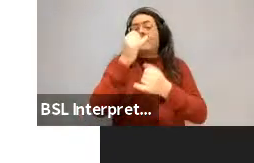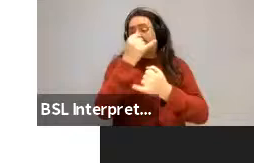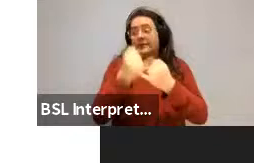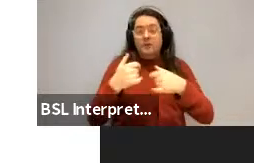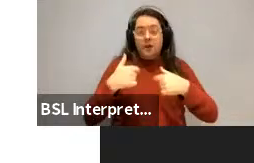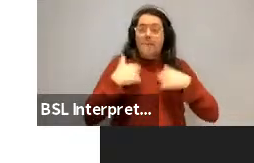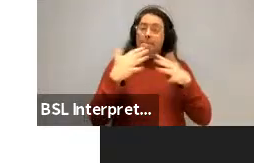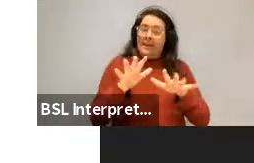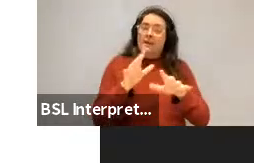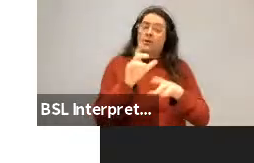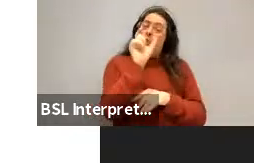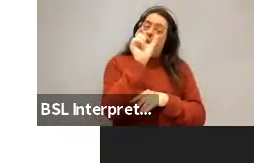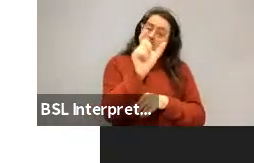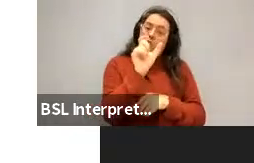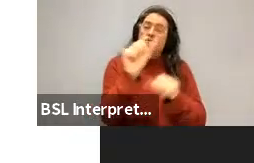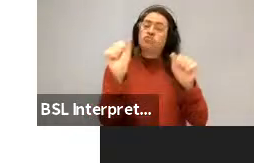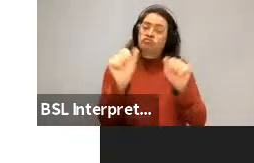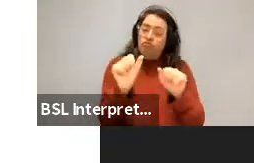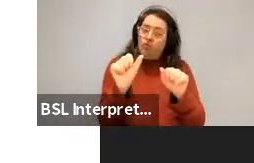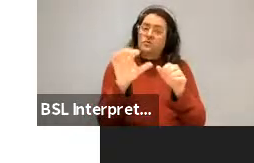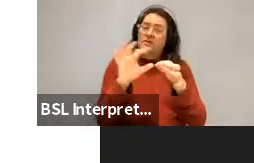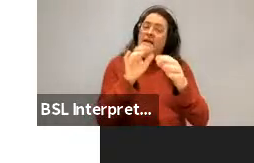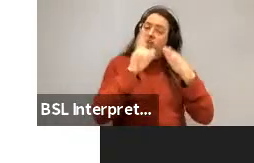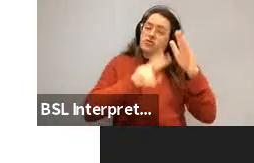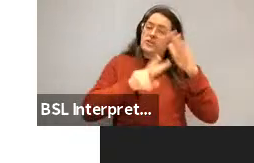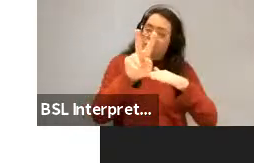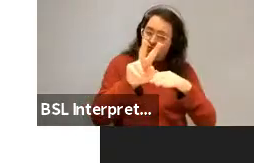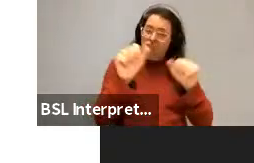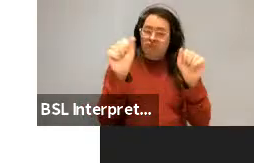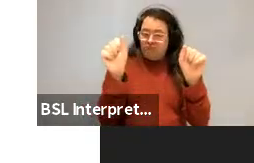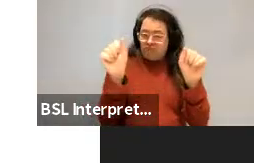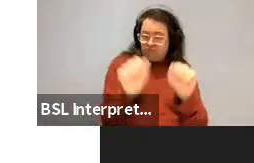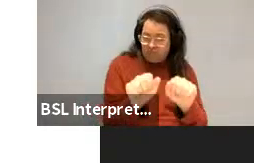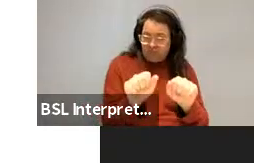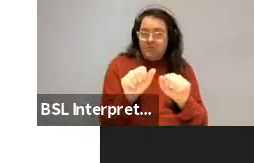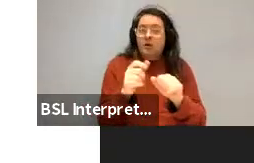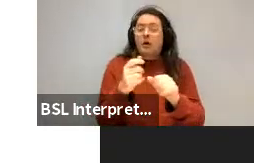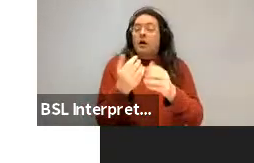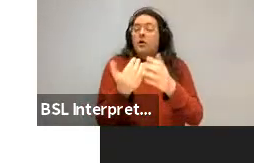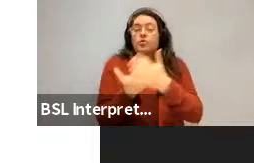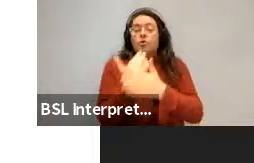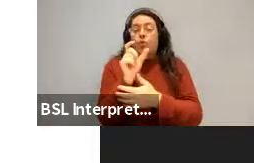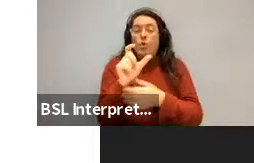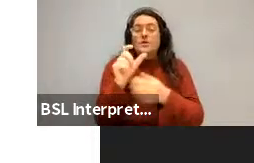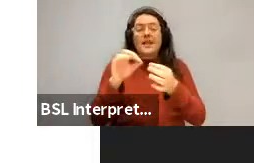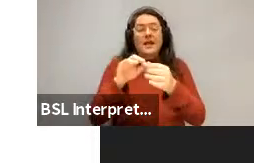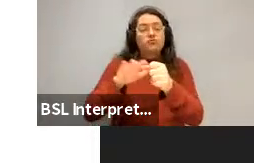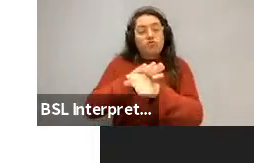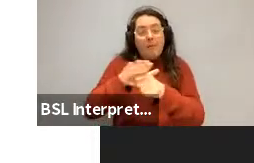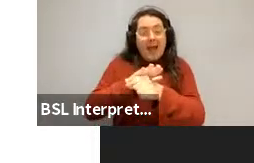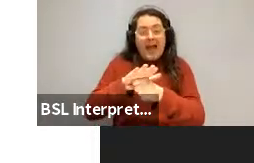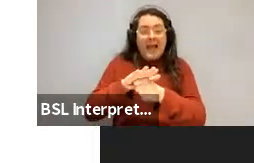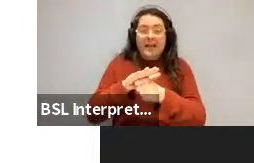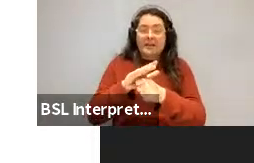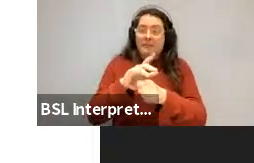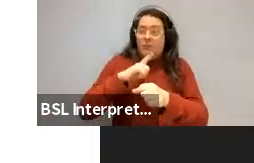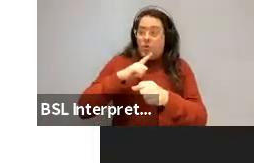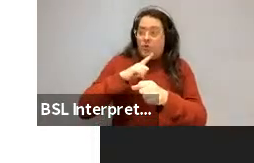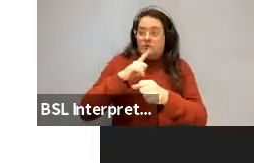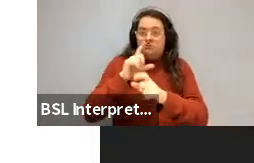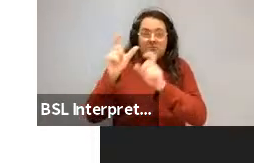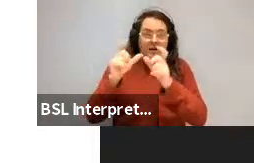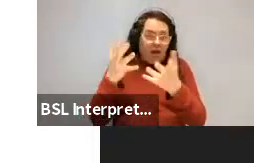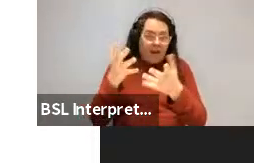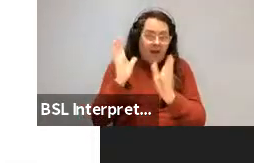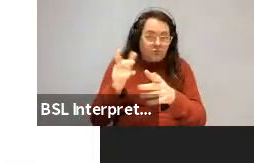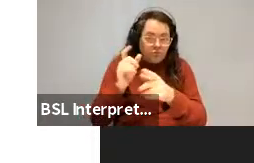possible, when, when predictable words, um, get introduced to talk about a domain, uh, that you need to talk about, uh, and